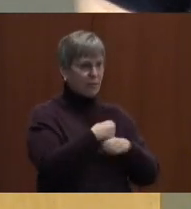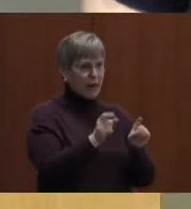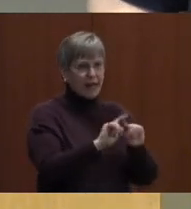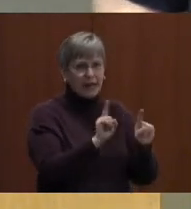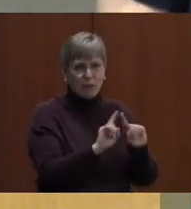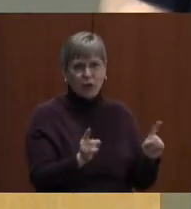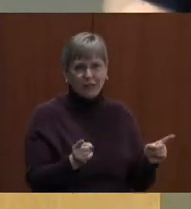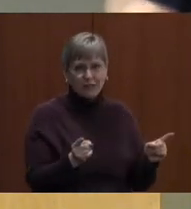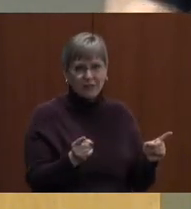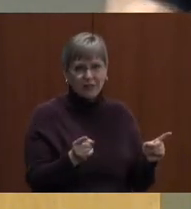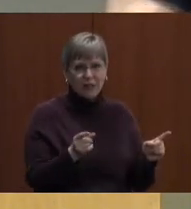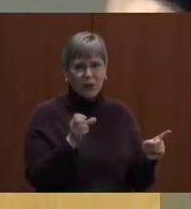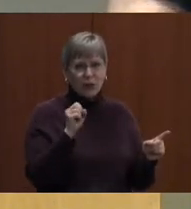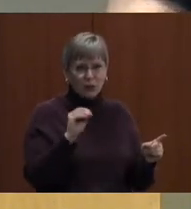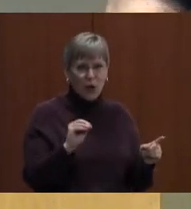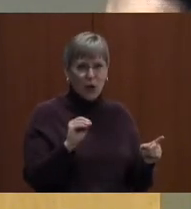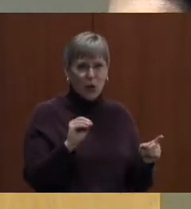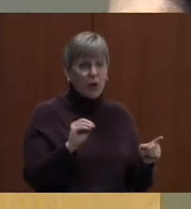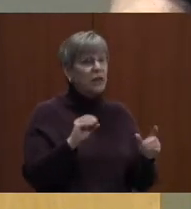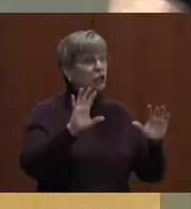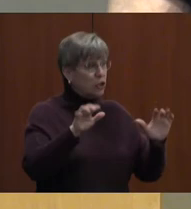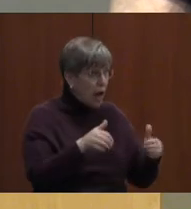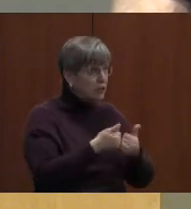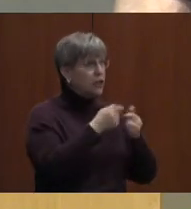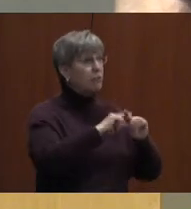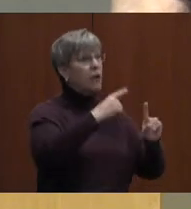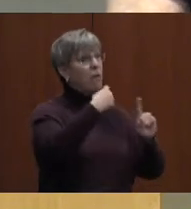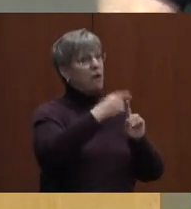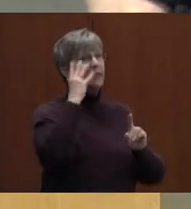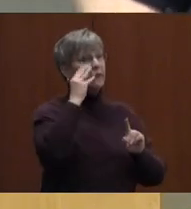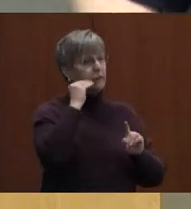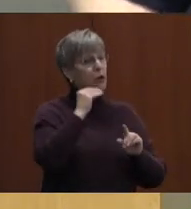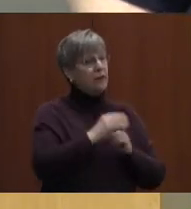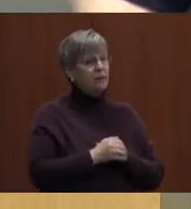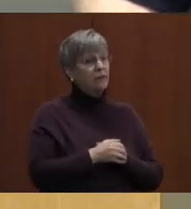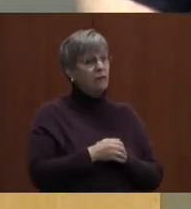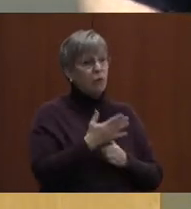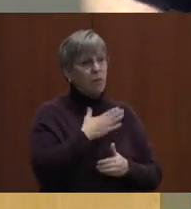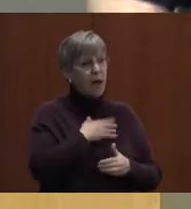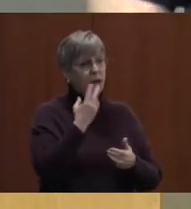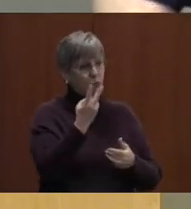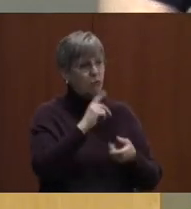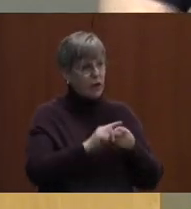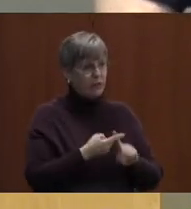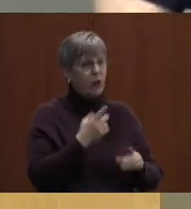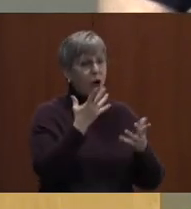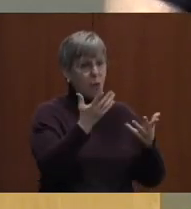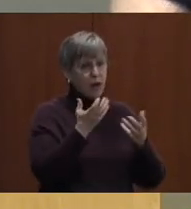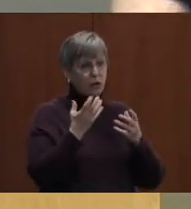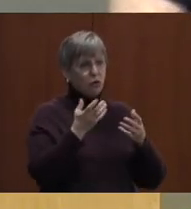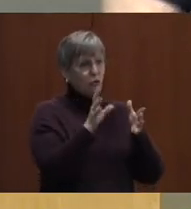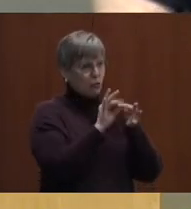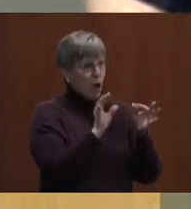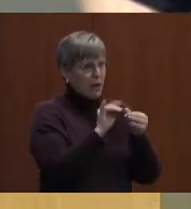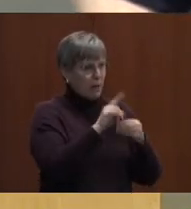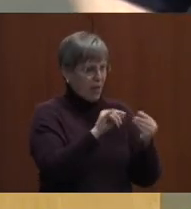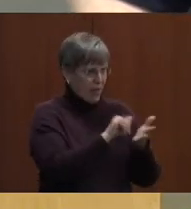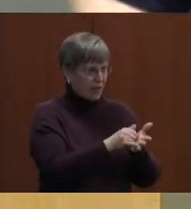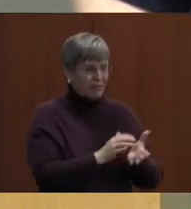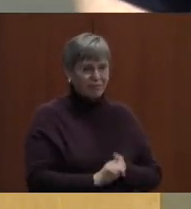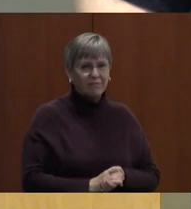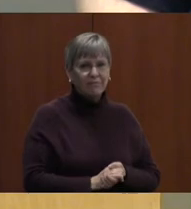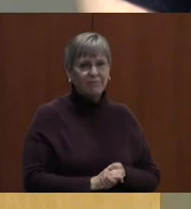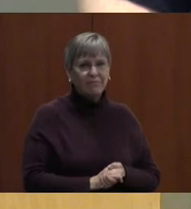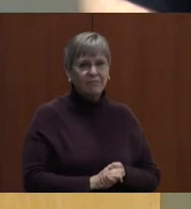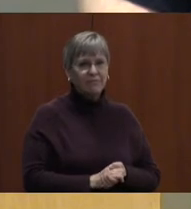So it's challenging, but it's a positive experience for them. And so I just wanted to call attention to that, that